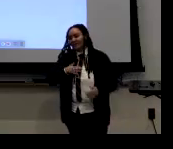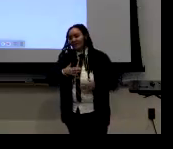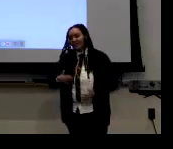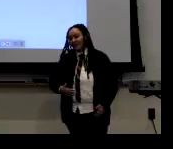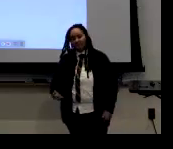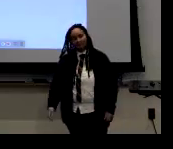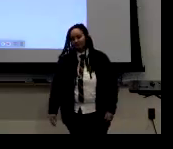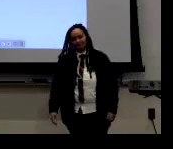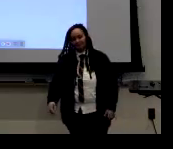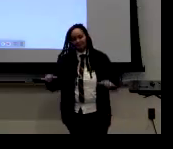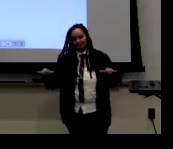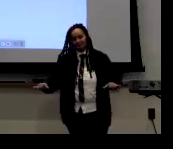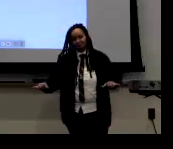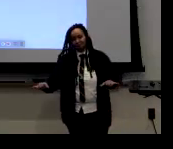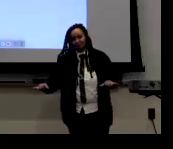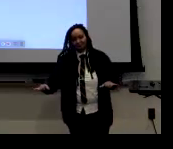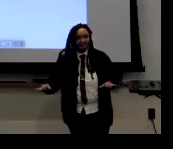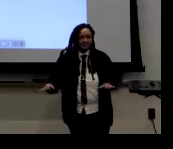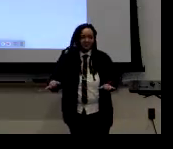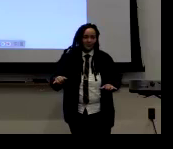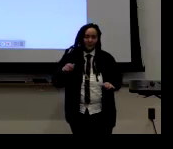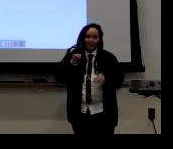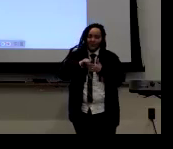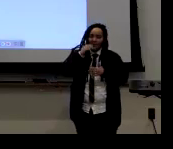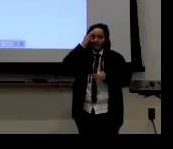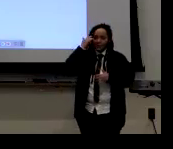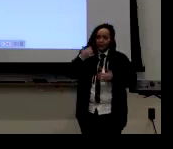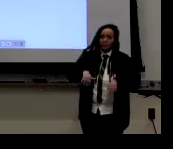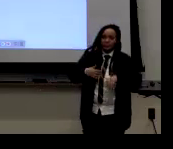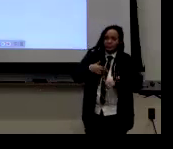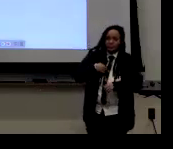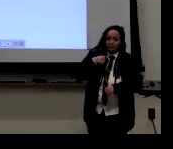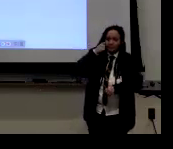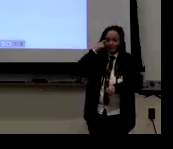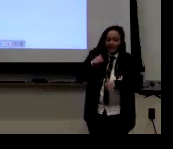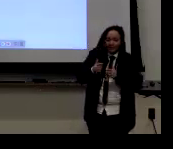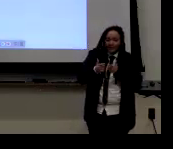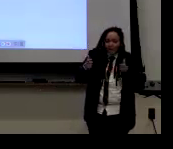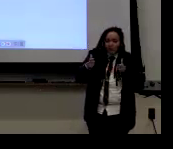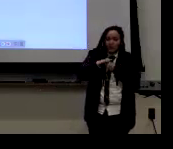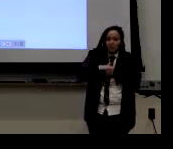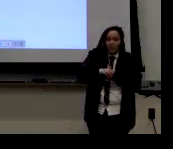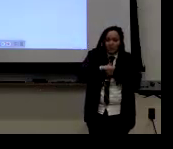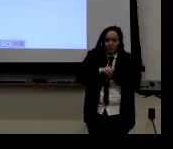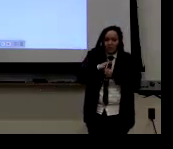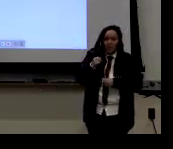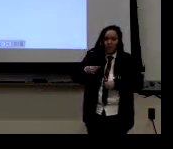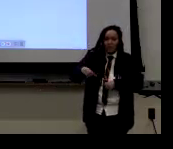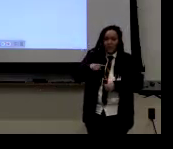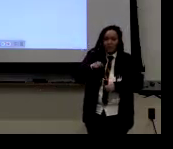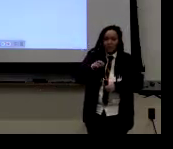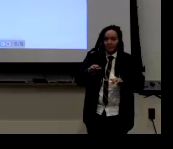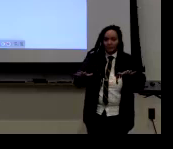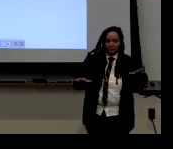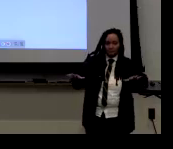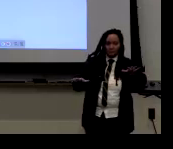But when we're talking about masculine, feminine body, they don't have that option. And that's a